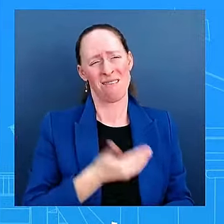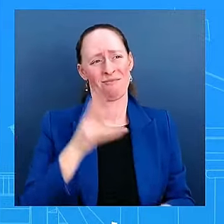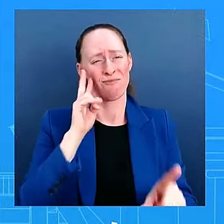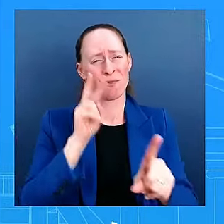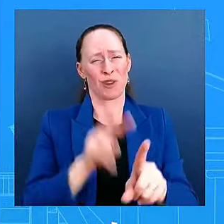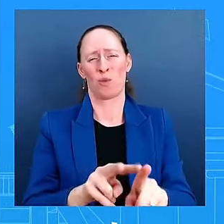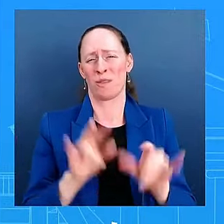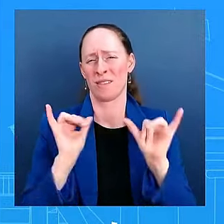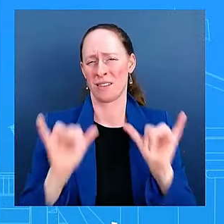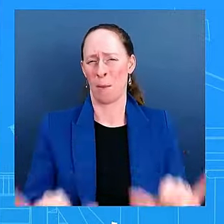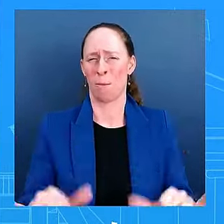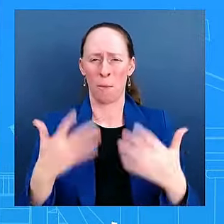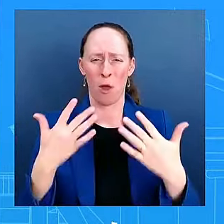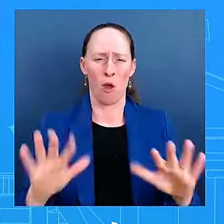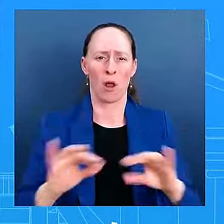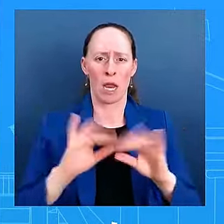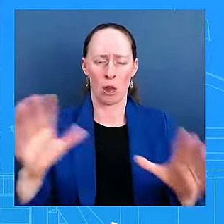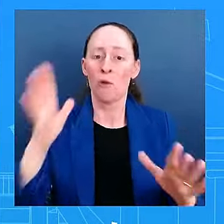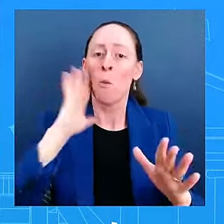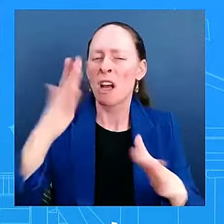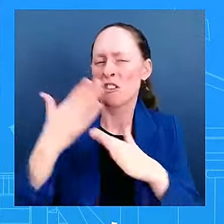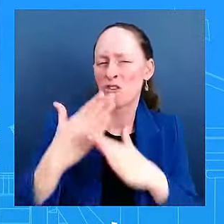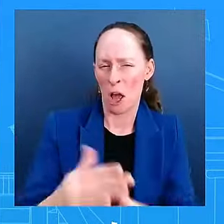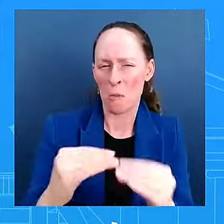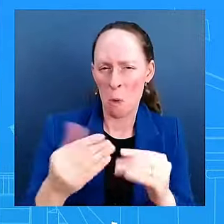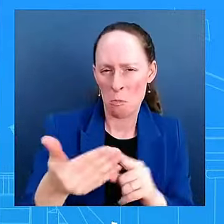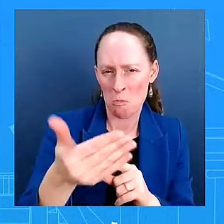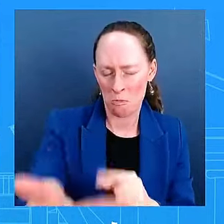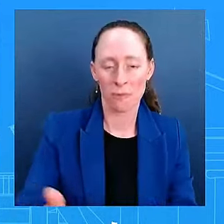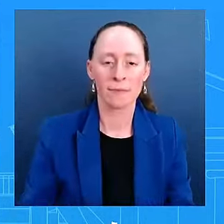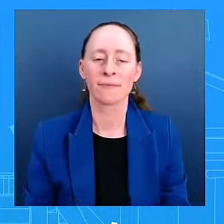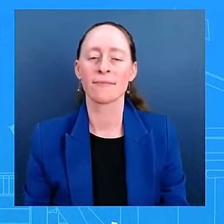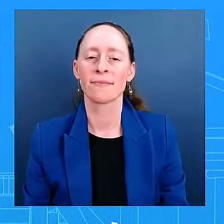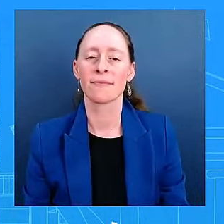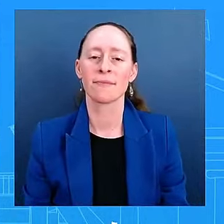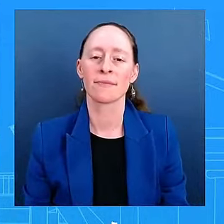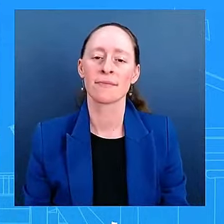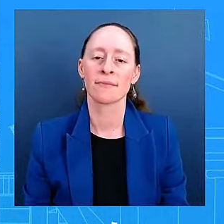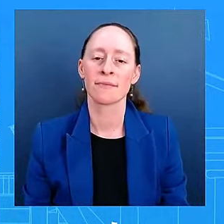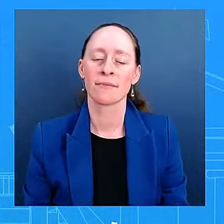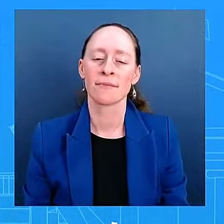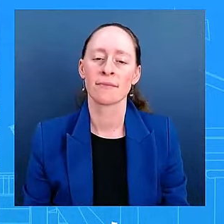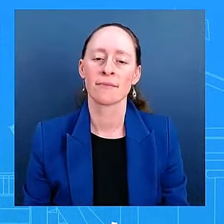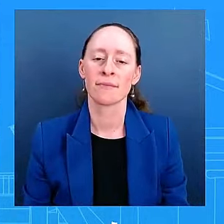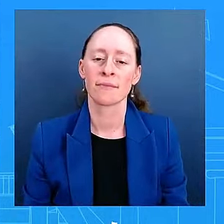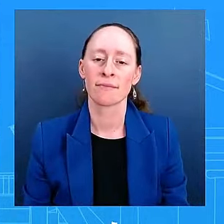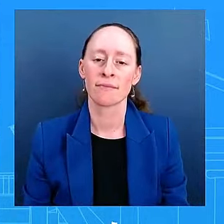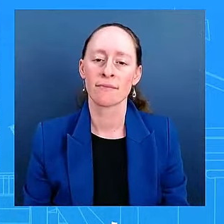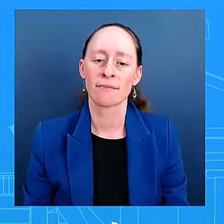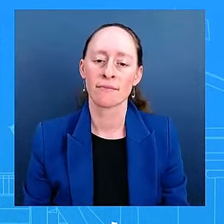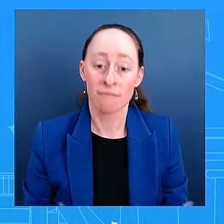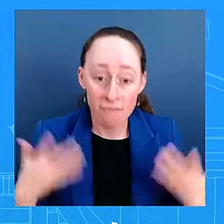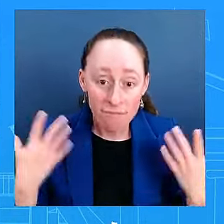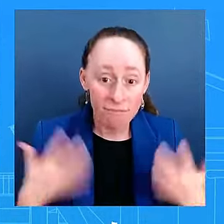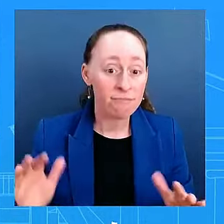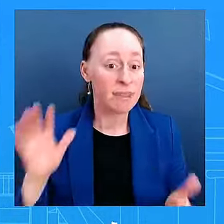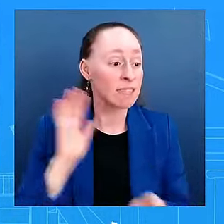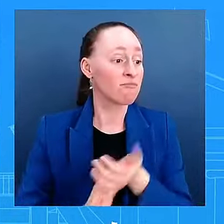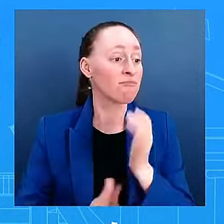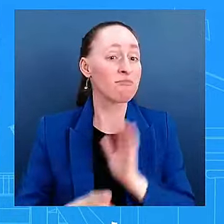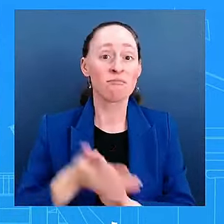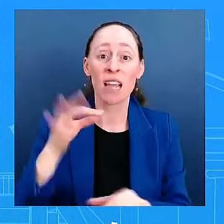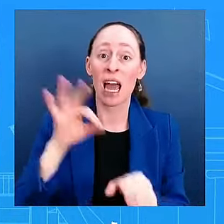Go ahead, Jerry. The considering the outcome of the election, what is the White House's message to black and brown communities, LGBTQ Americans, who